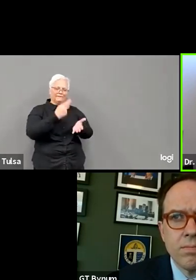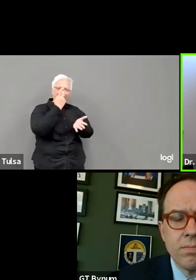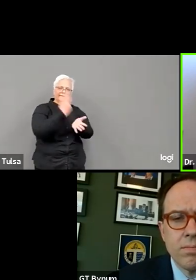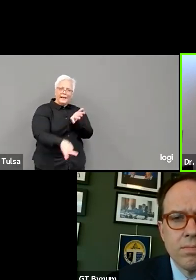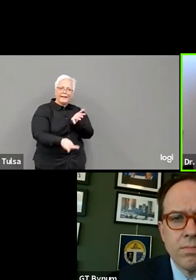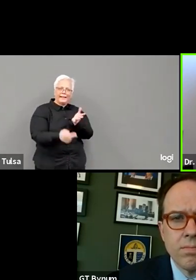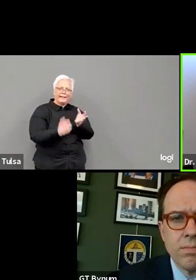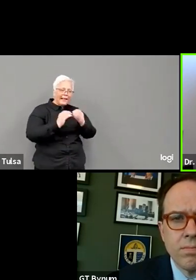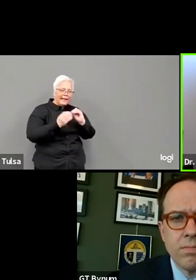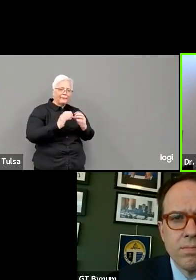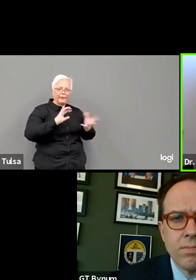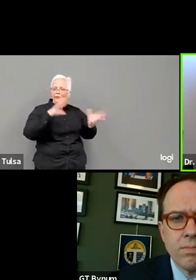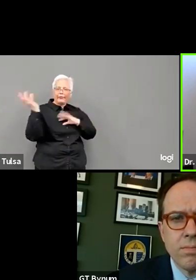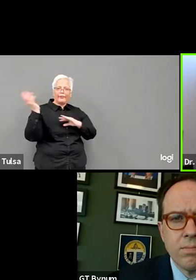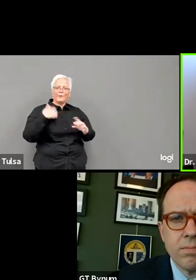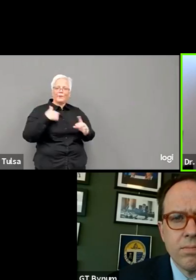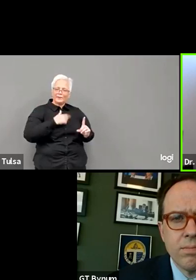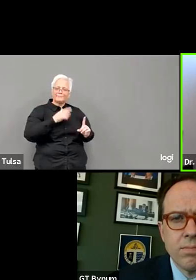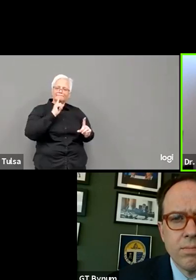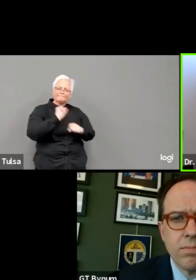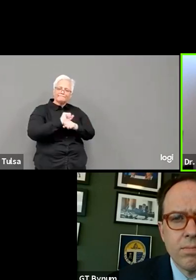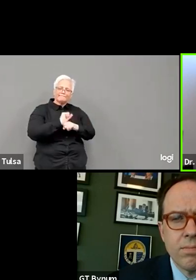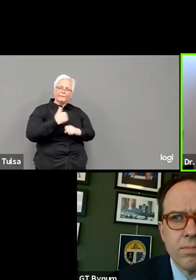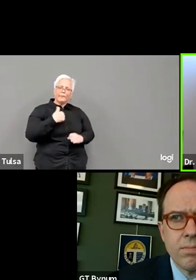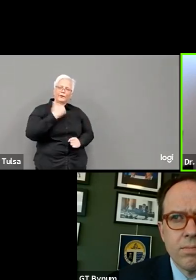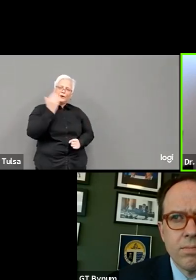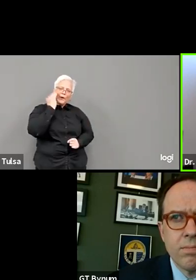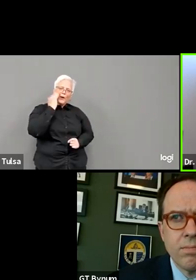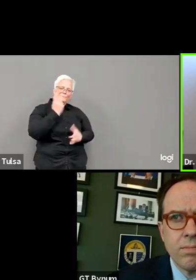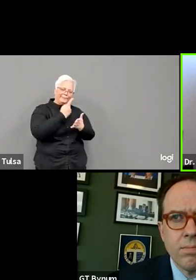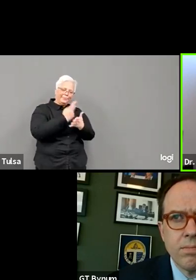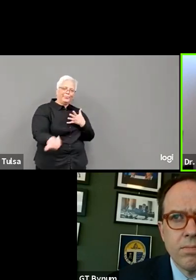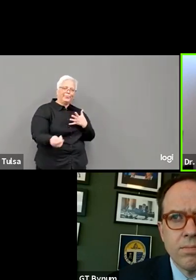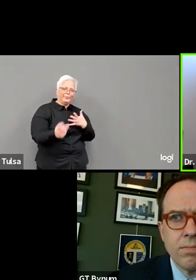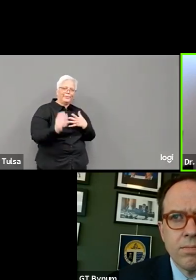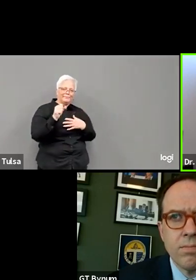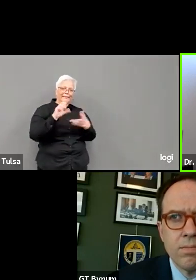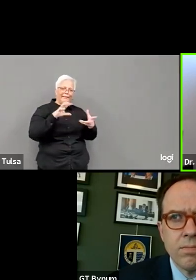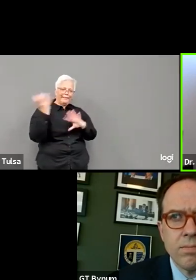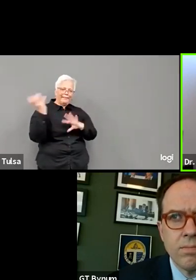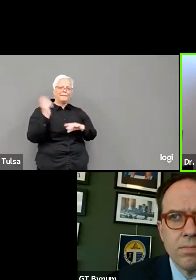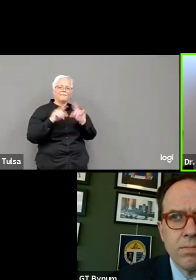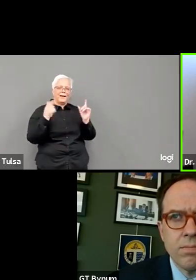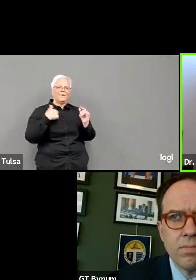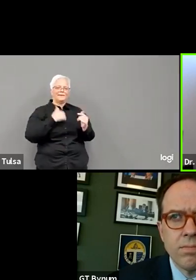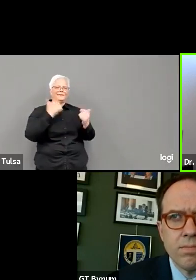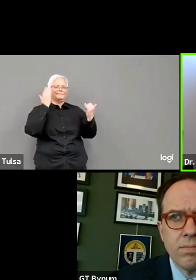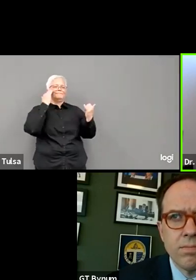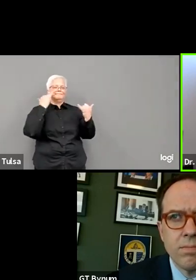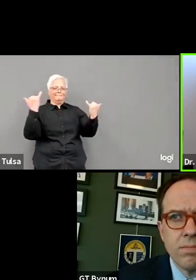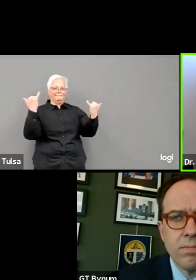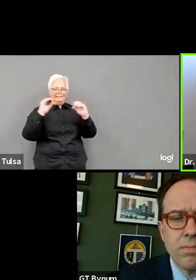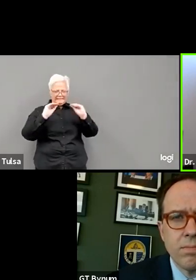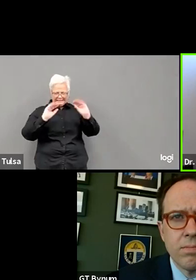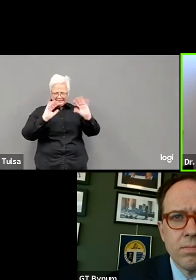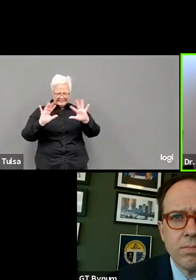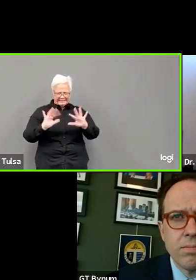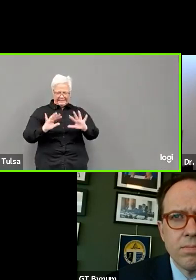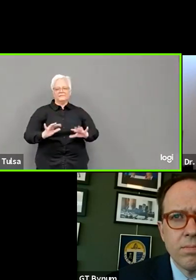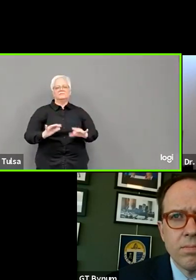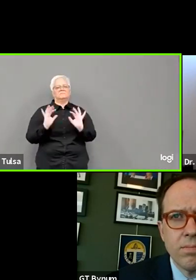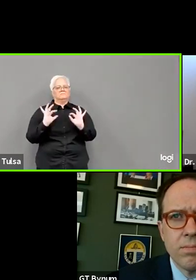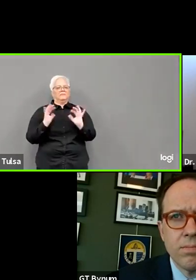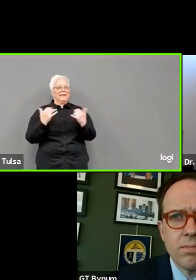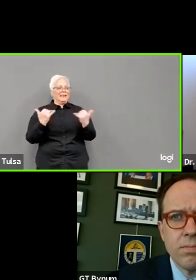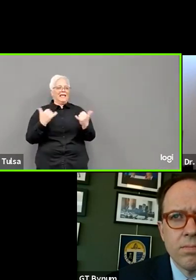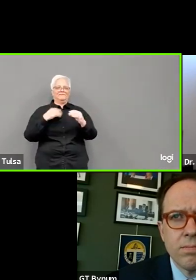And how can we improve things moving forward? And I think the state health department is starting to take those steps. And I appreciate that. Thank you,